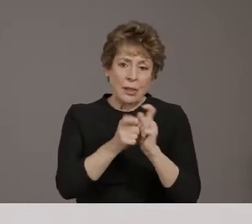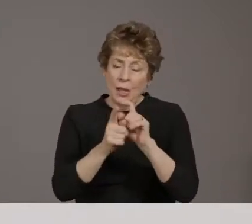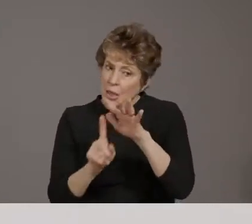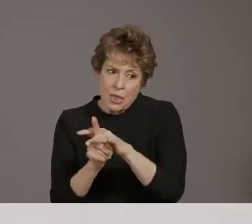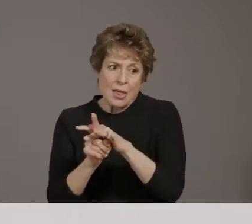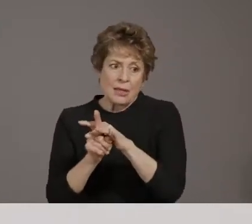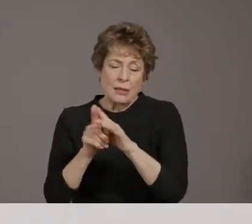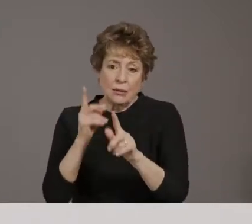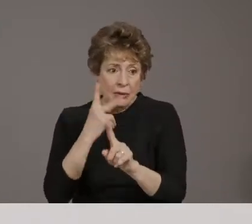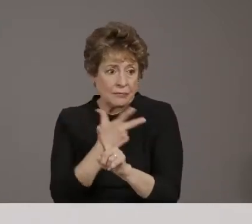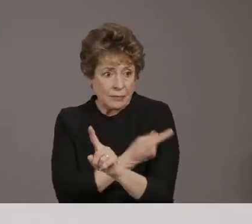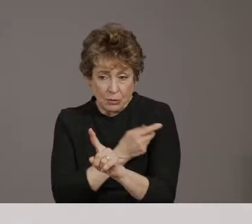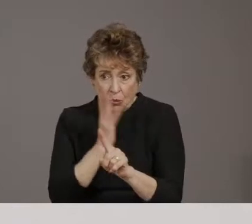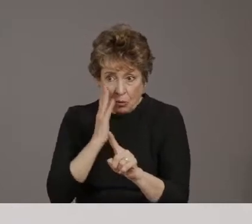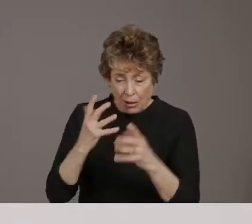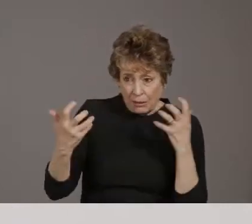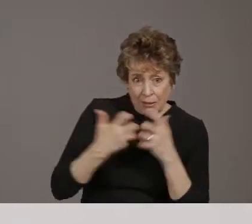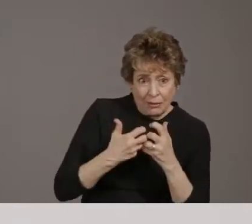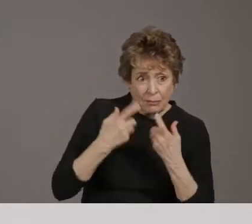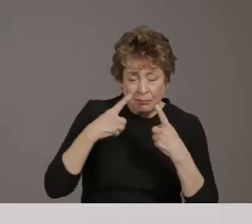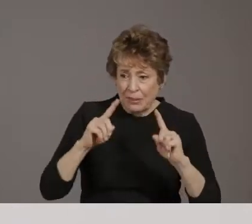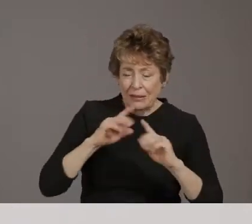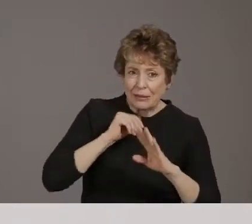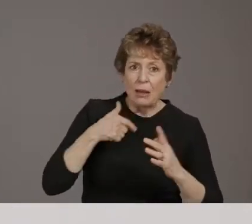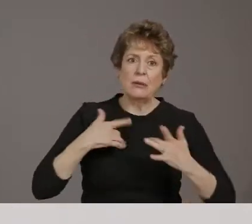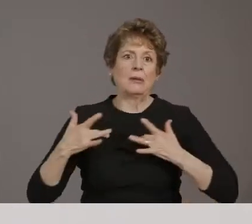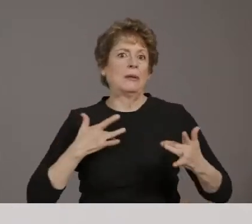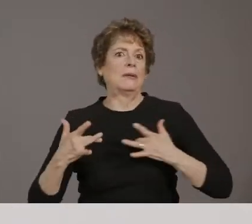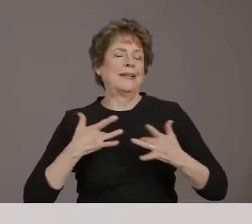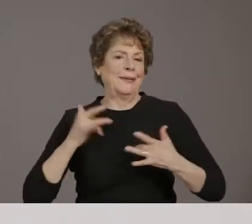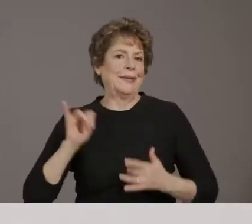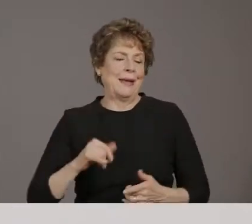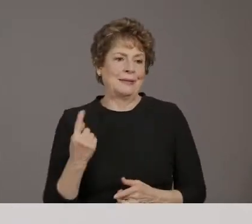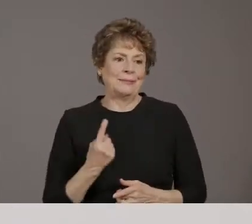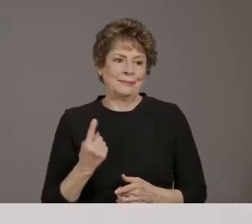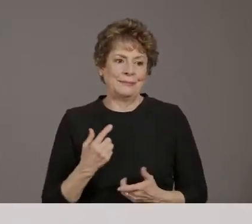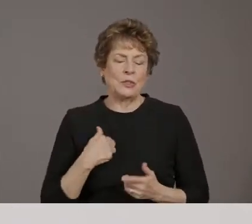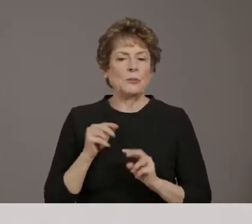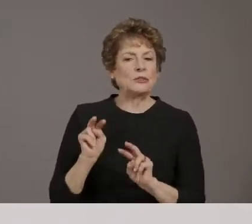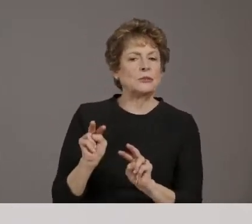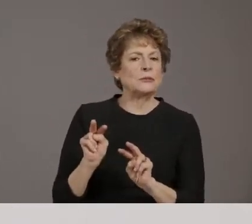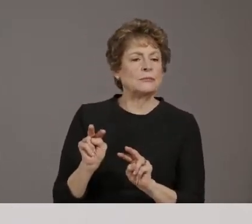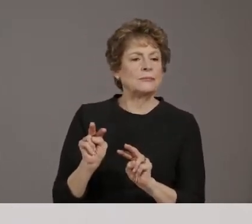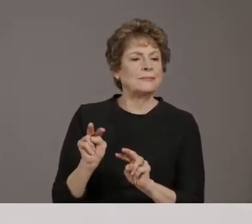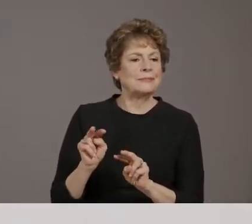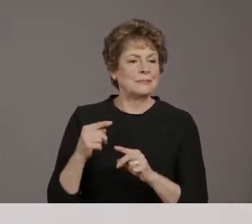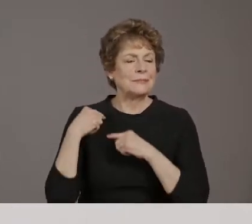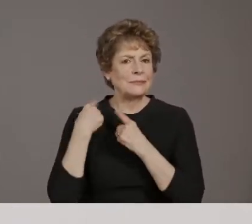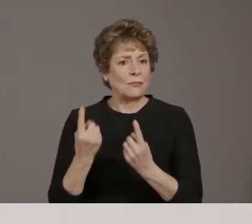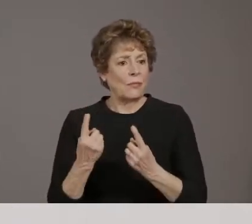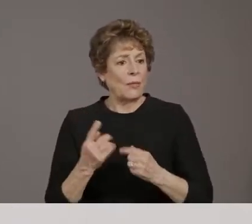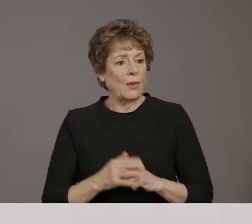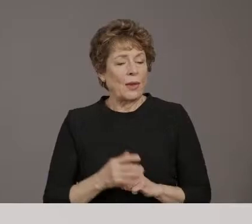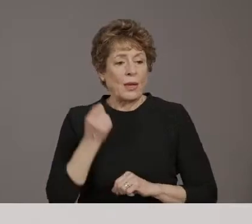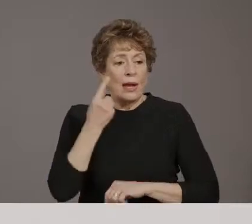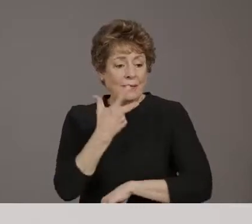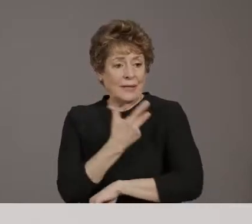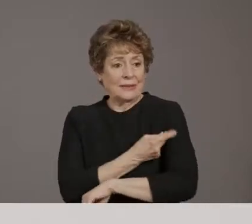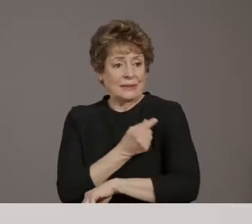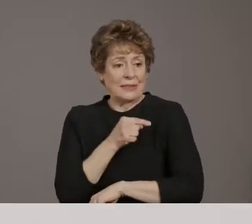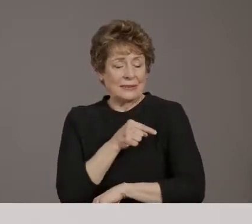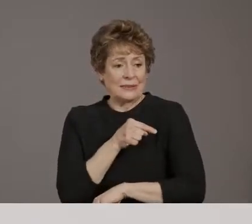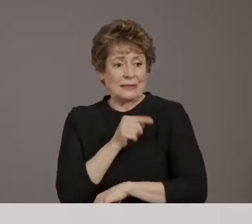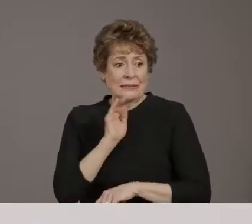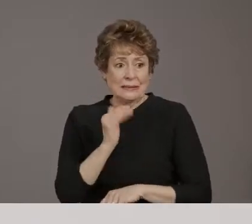kind of worry as we've been monitoring, um, the, the vaccine data, it does look like the vaccines are